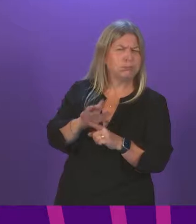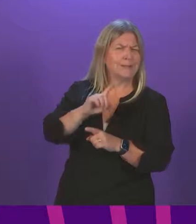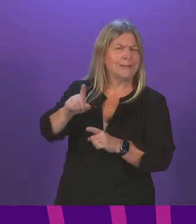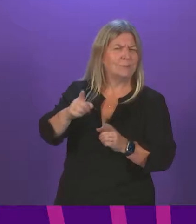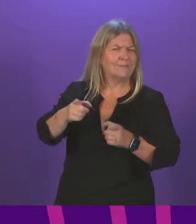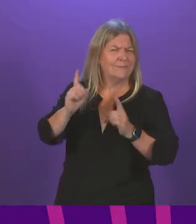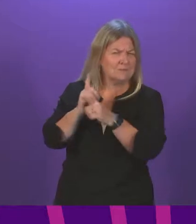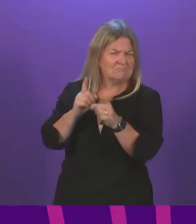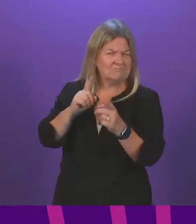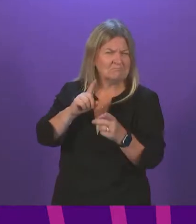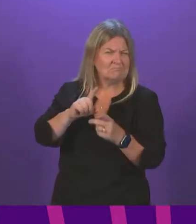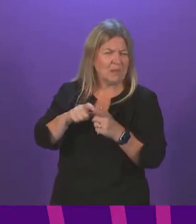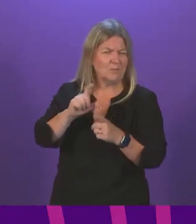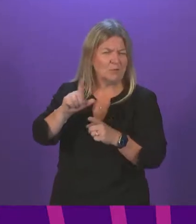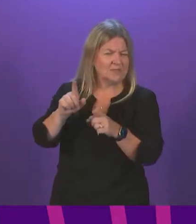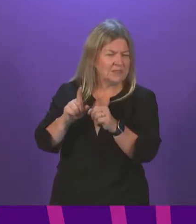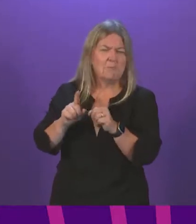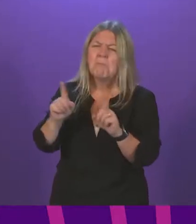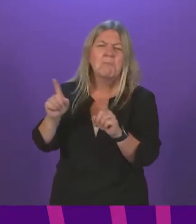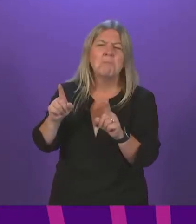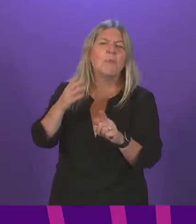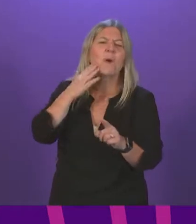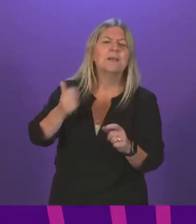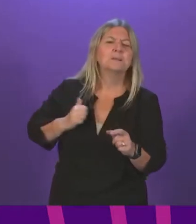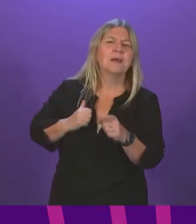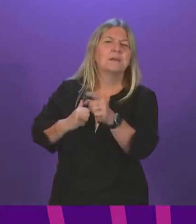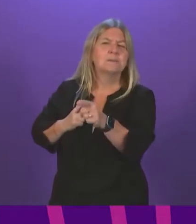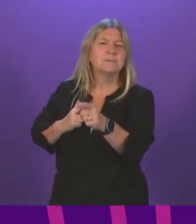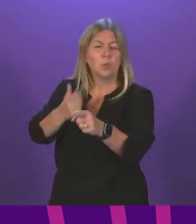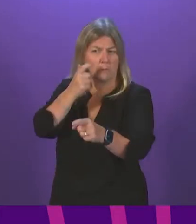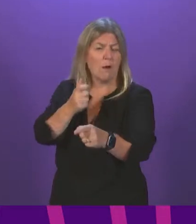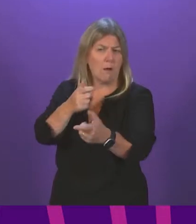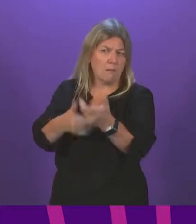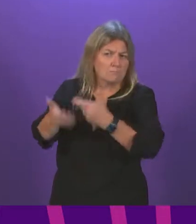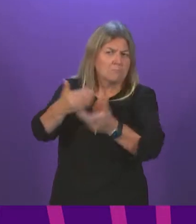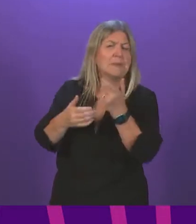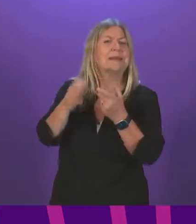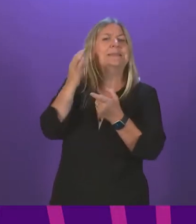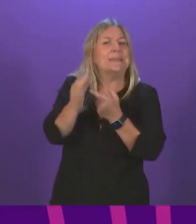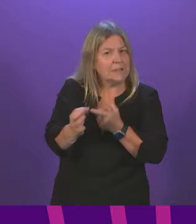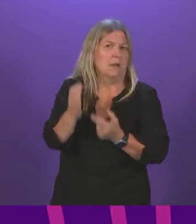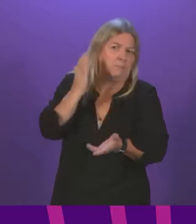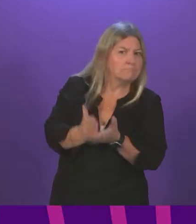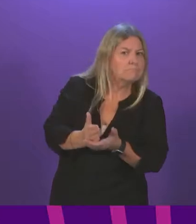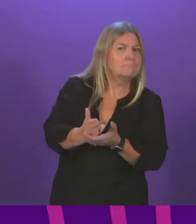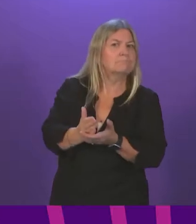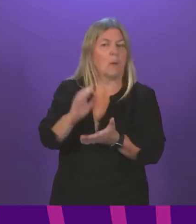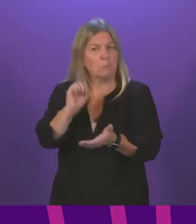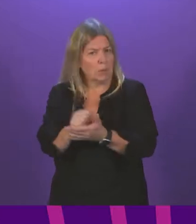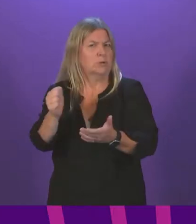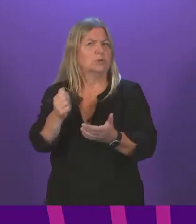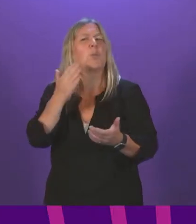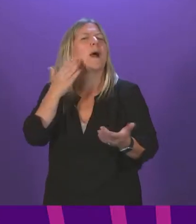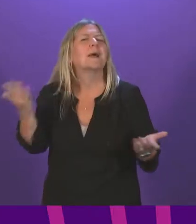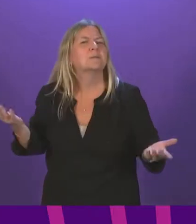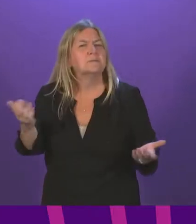ago to my colleague. When exactly does he expect to be able to bring details to this chamber and to publish them more widely?